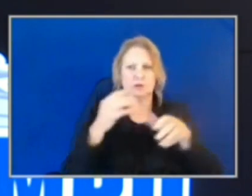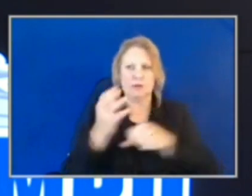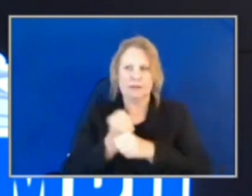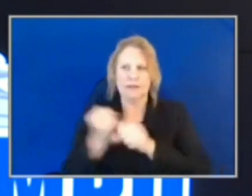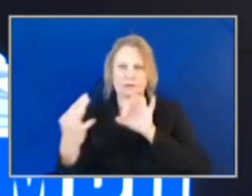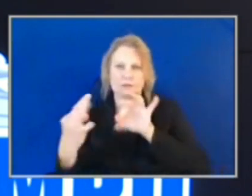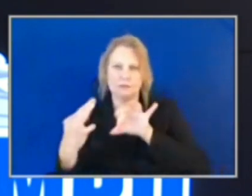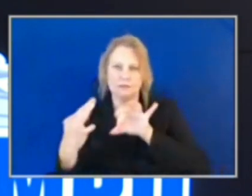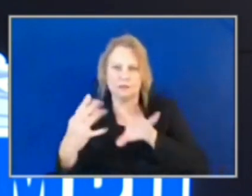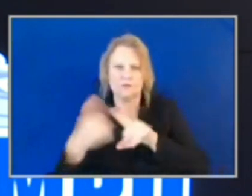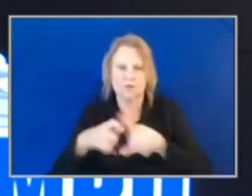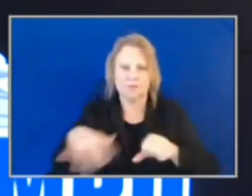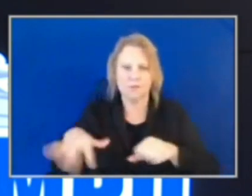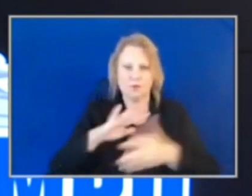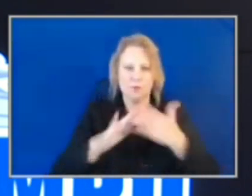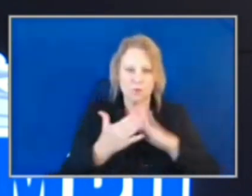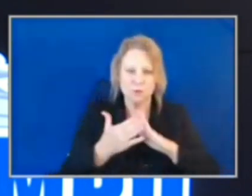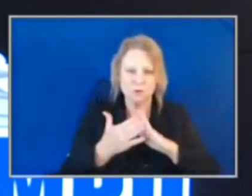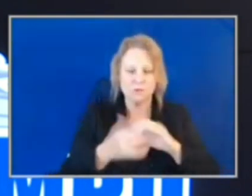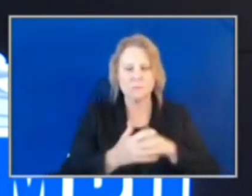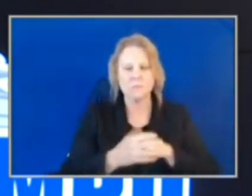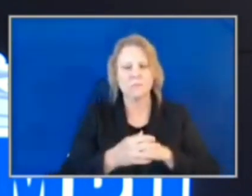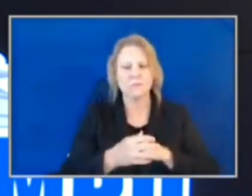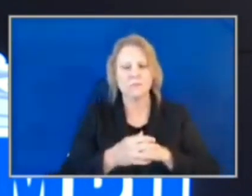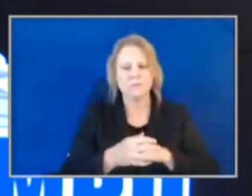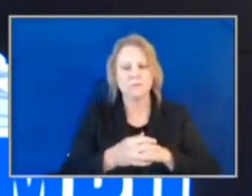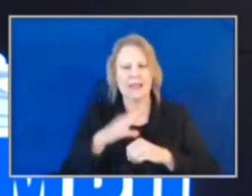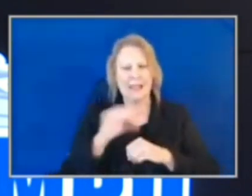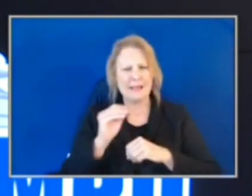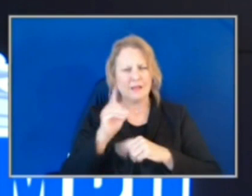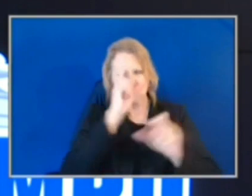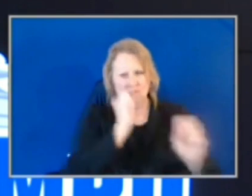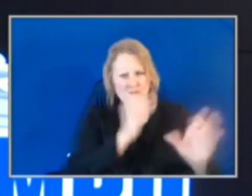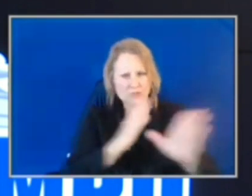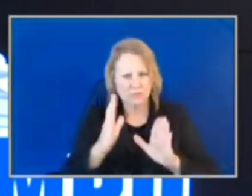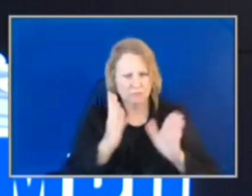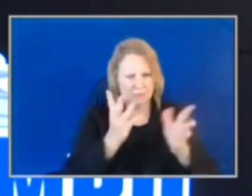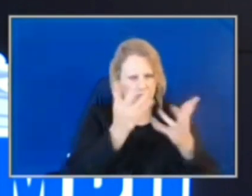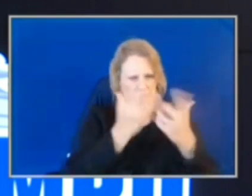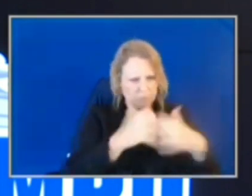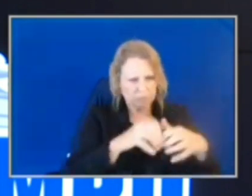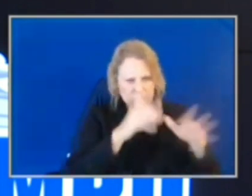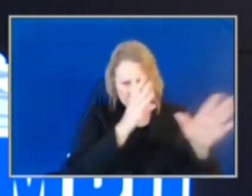strategic approach, and leveraging advanced crime analysis techniques.